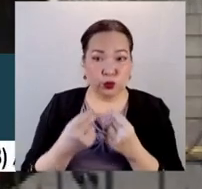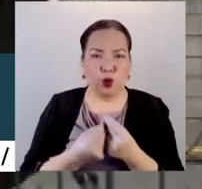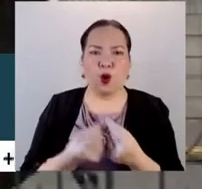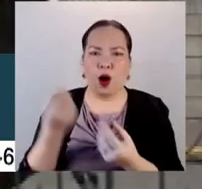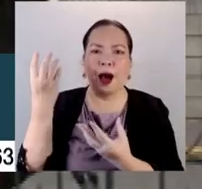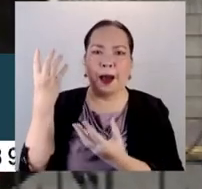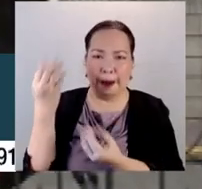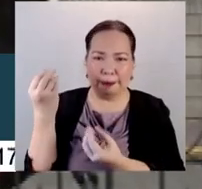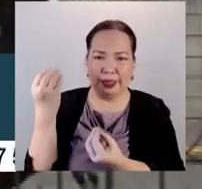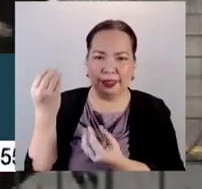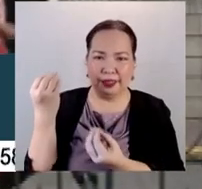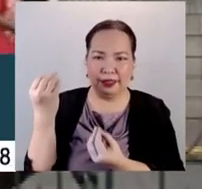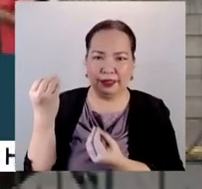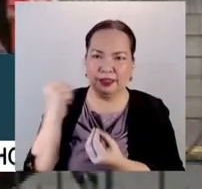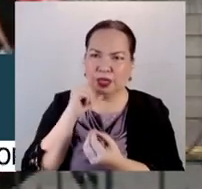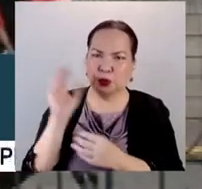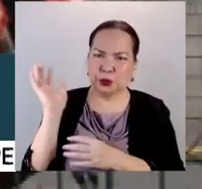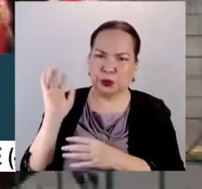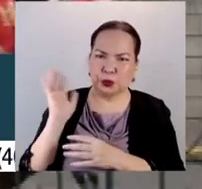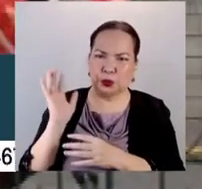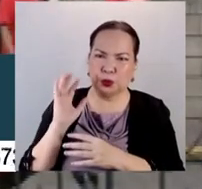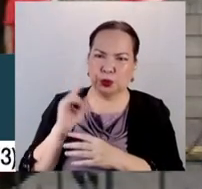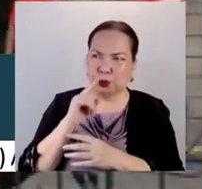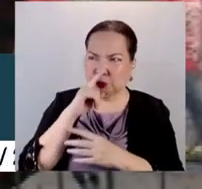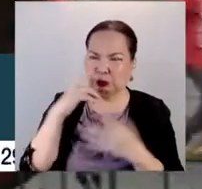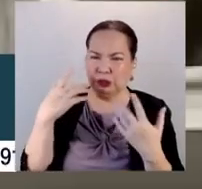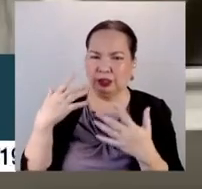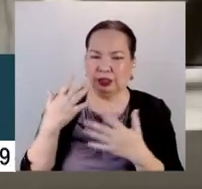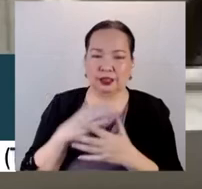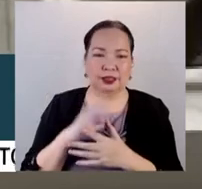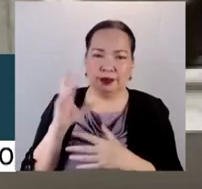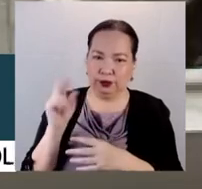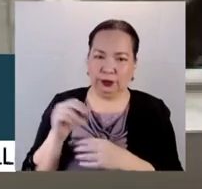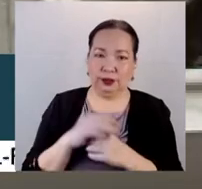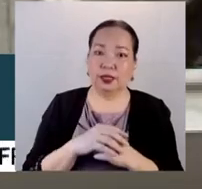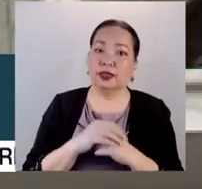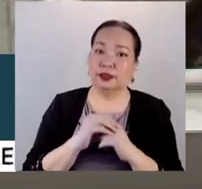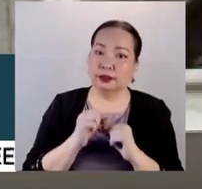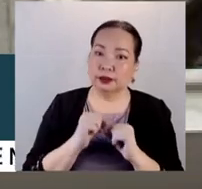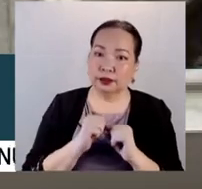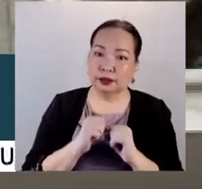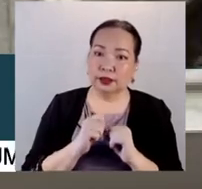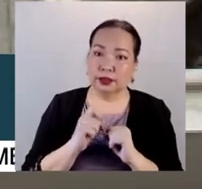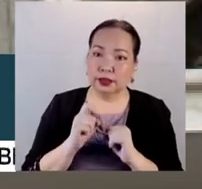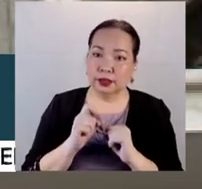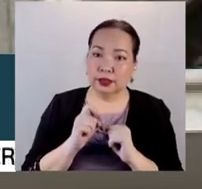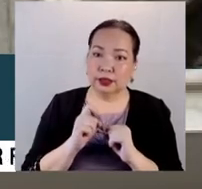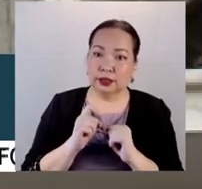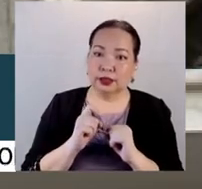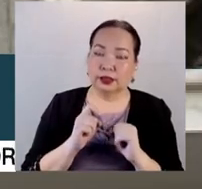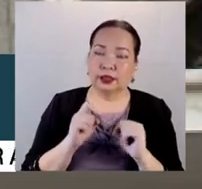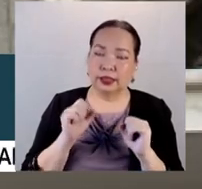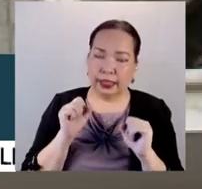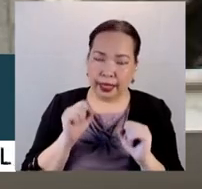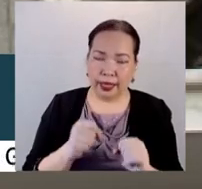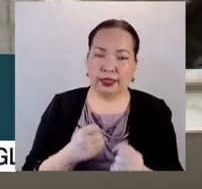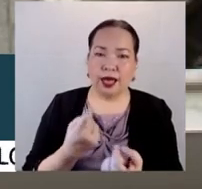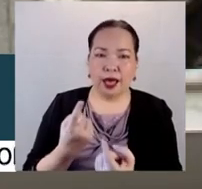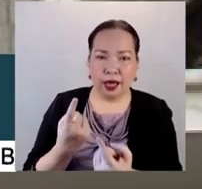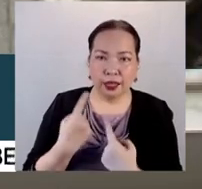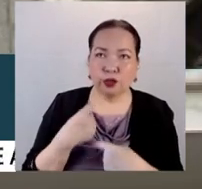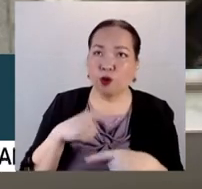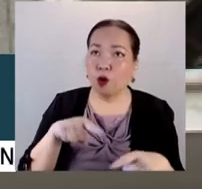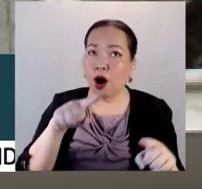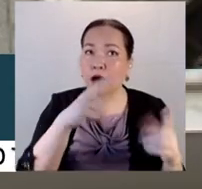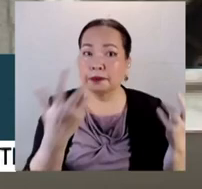laws, not necessarily laws which are already updated and can no longer answer the questions of the modern